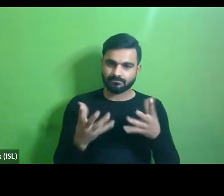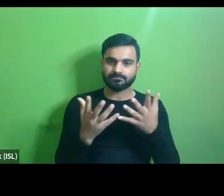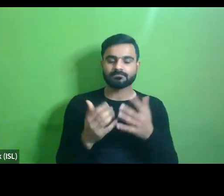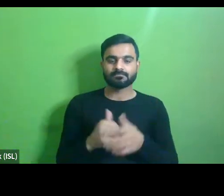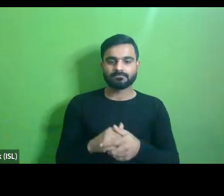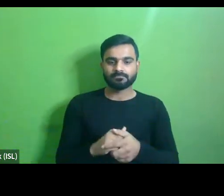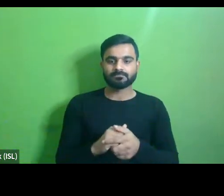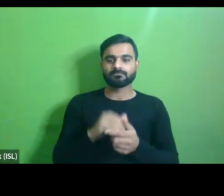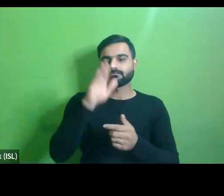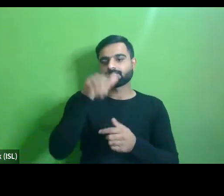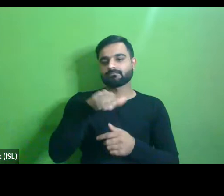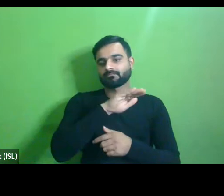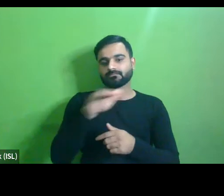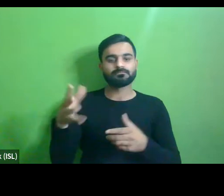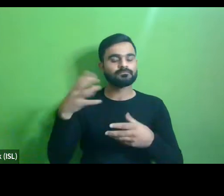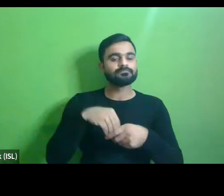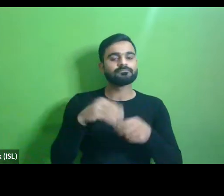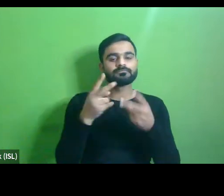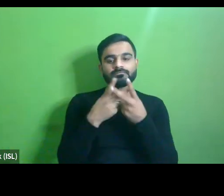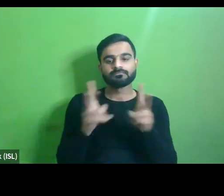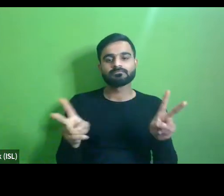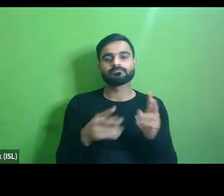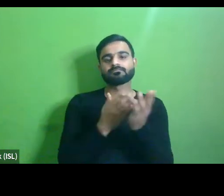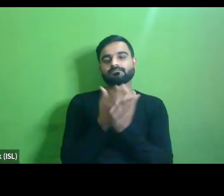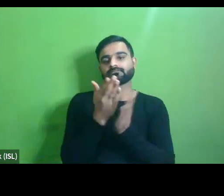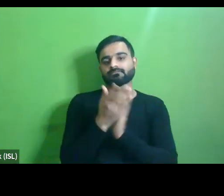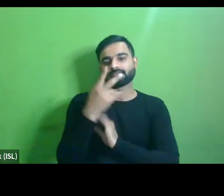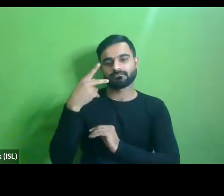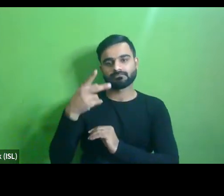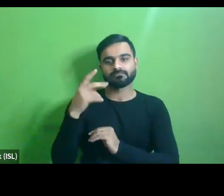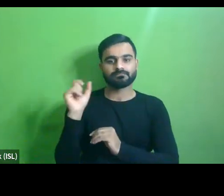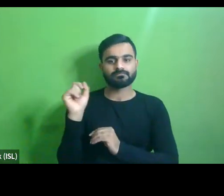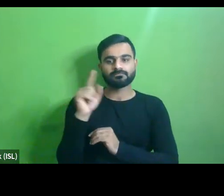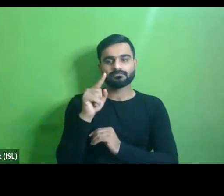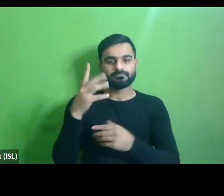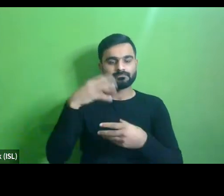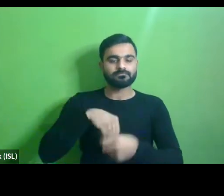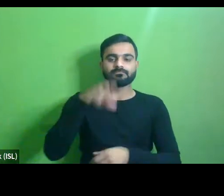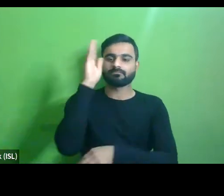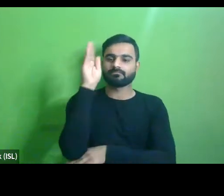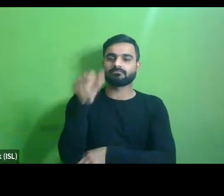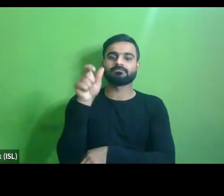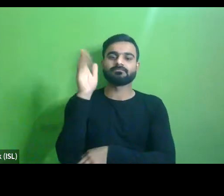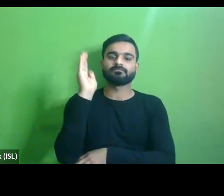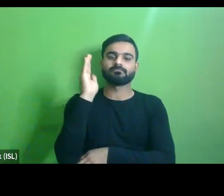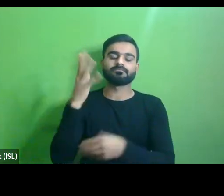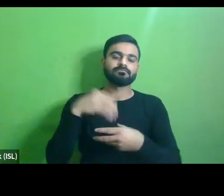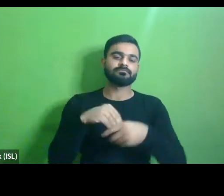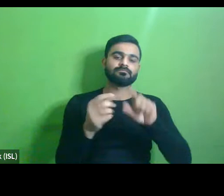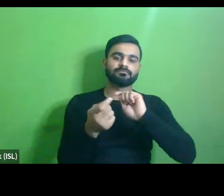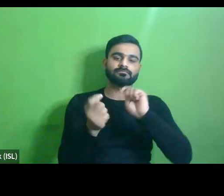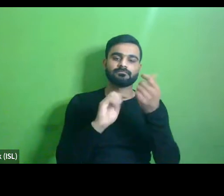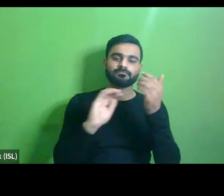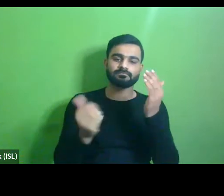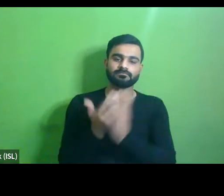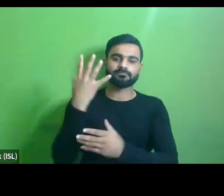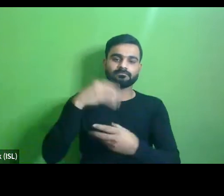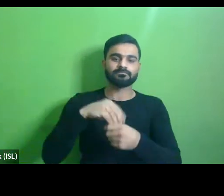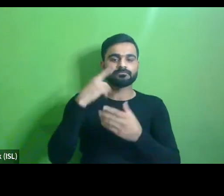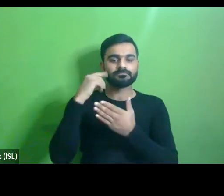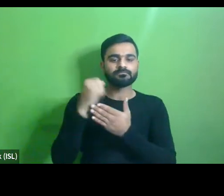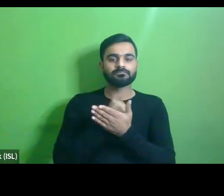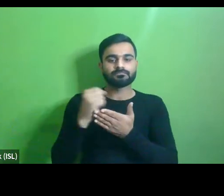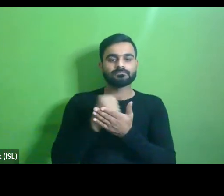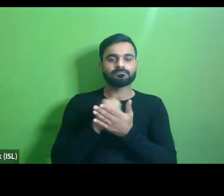webinar is broadly divided into two parts. The first part will have presentations from the implemented innovation and best practices